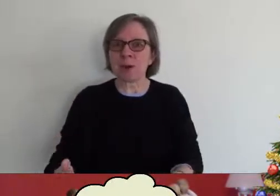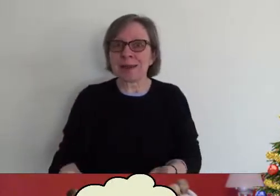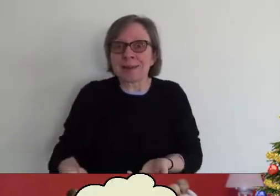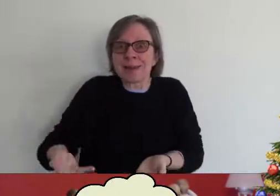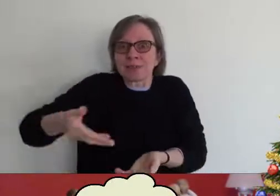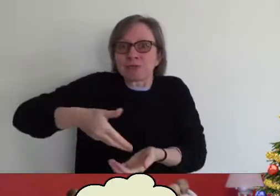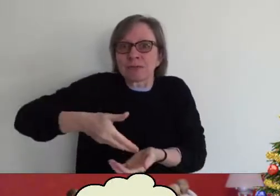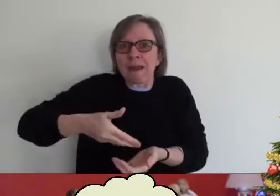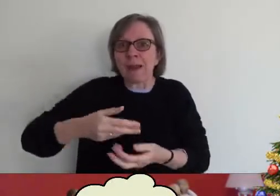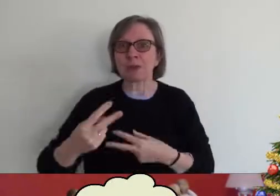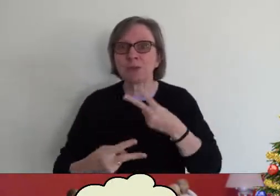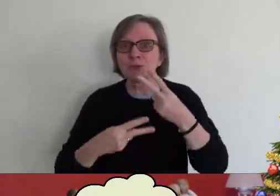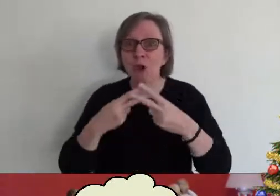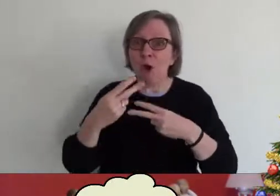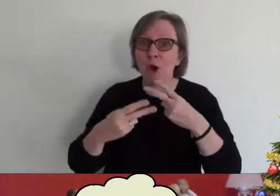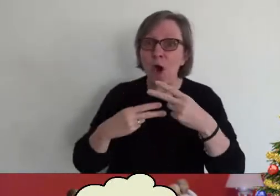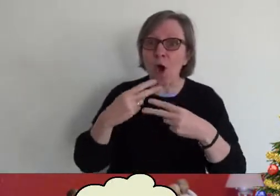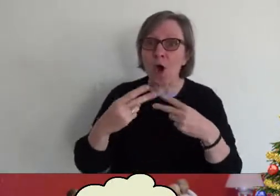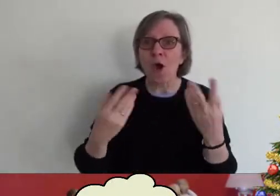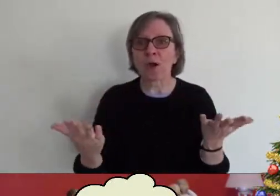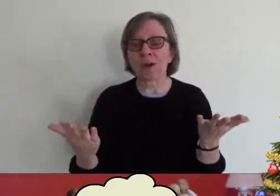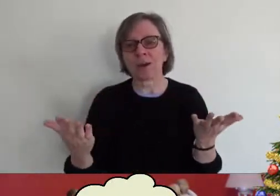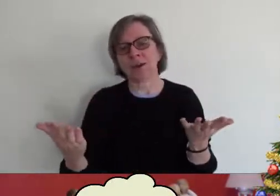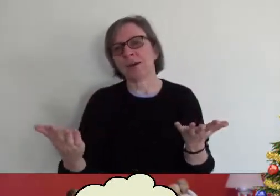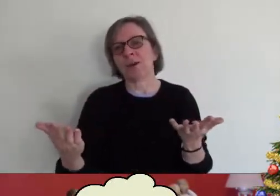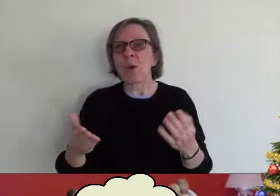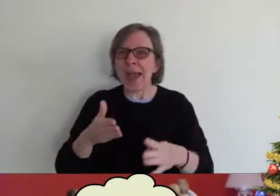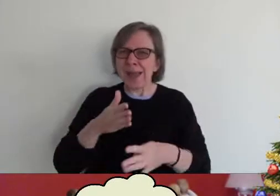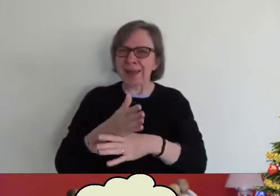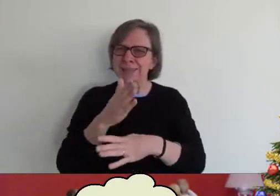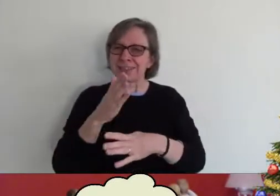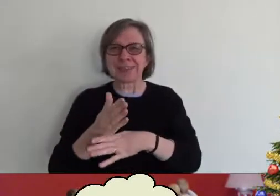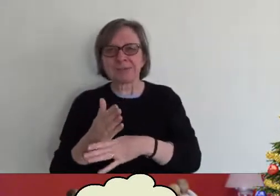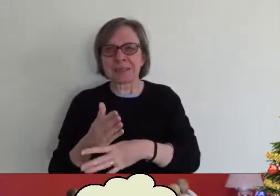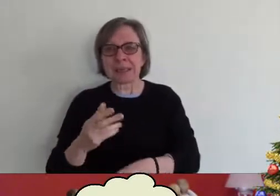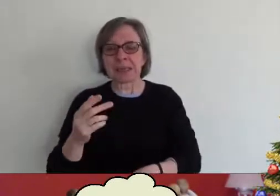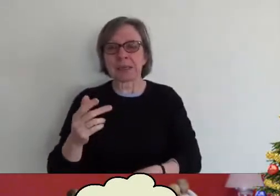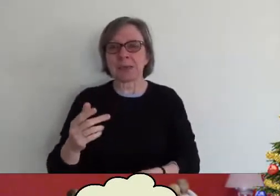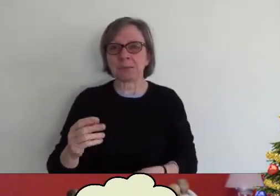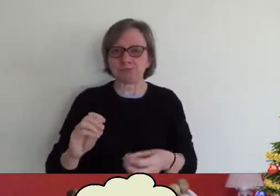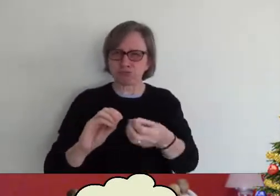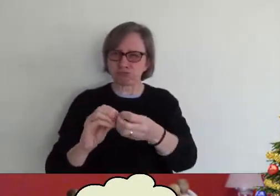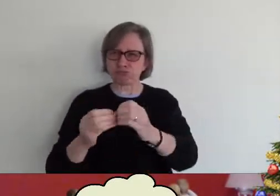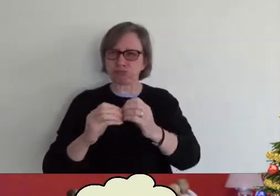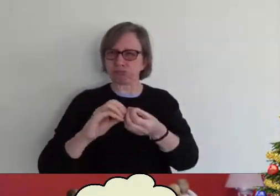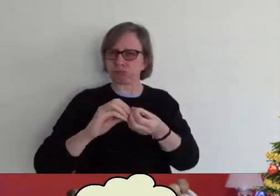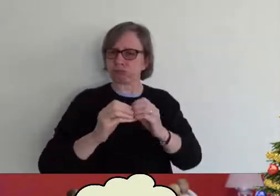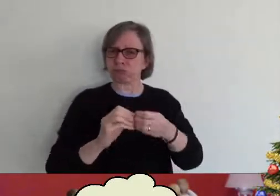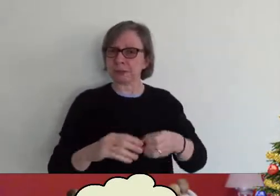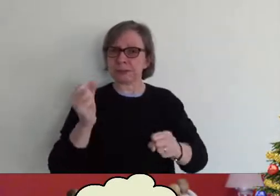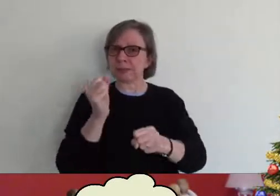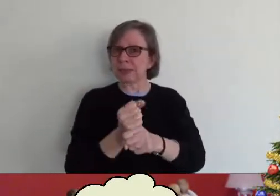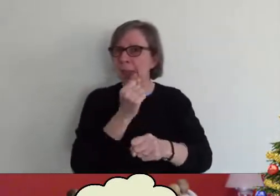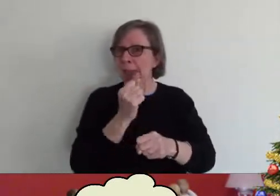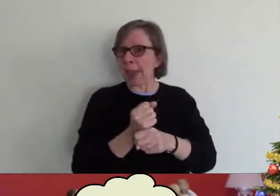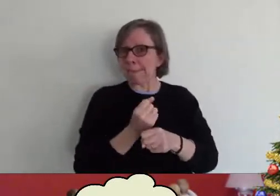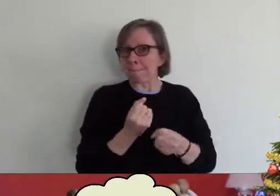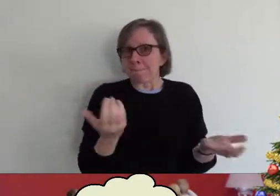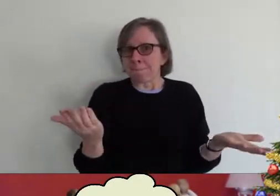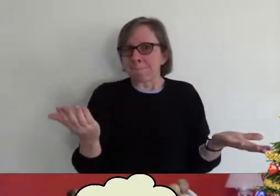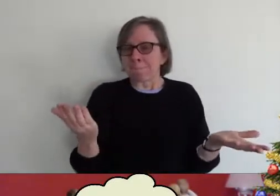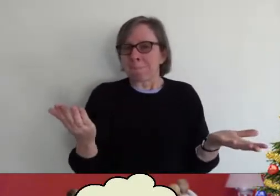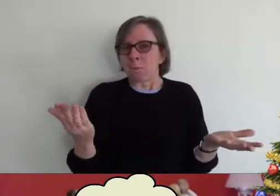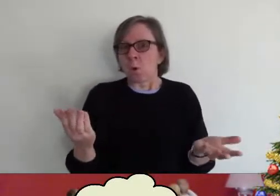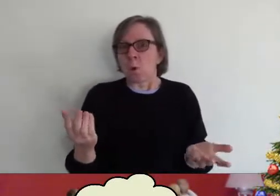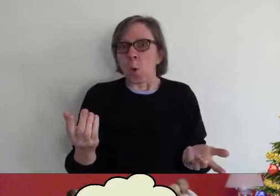it might be a song it might be an activity to do it might be something to make it might be a game to play or